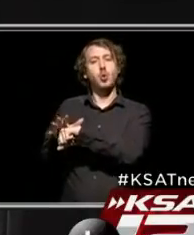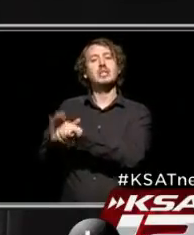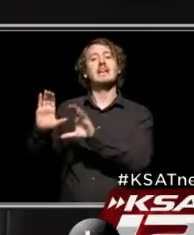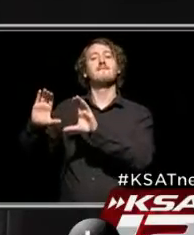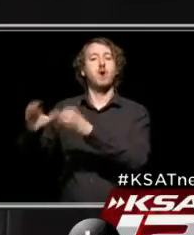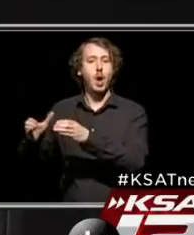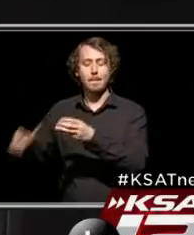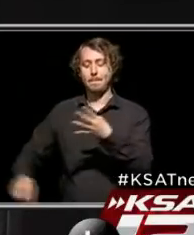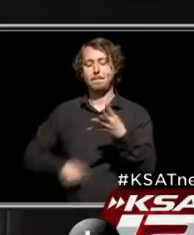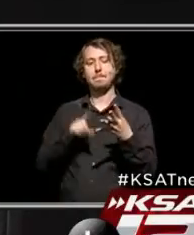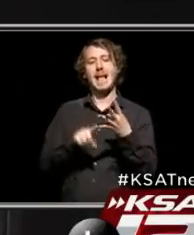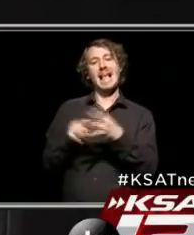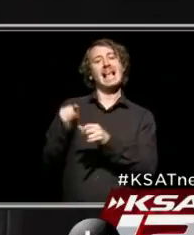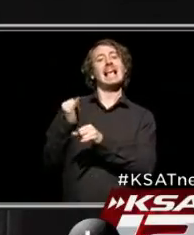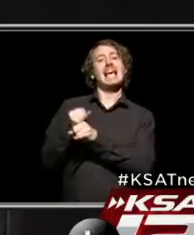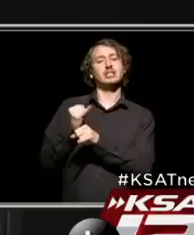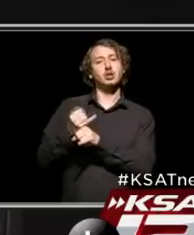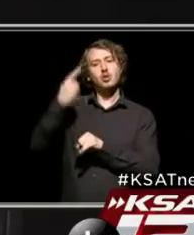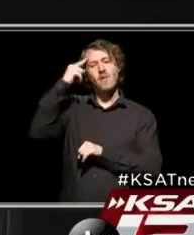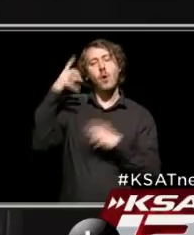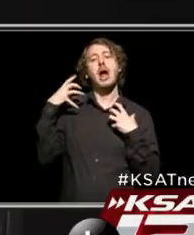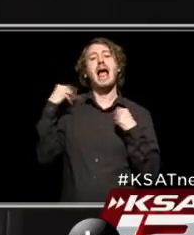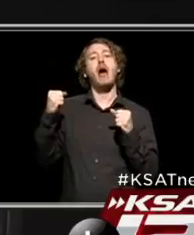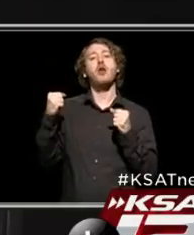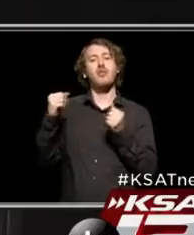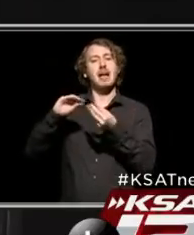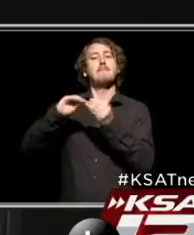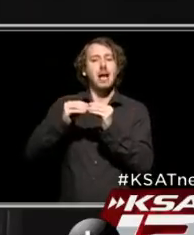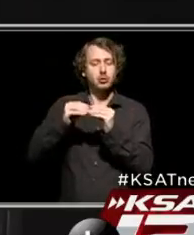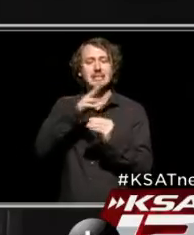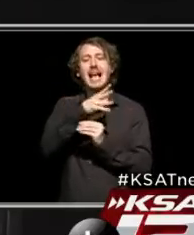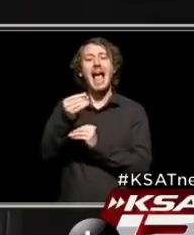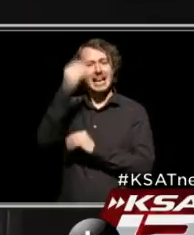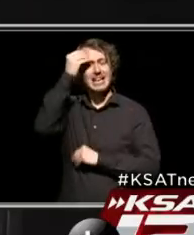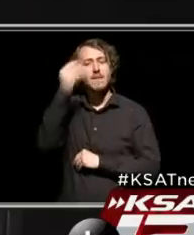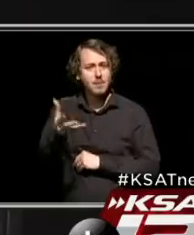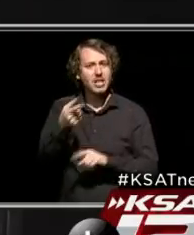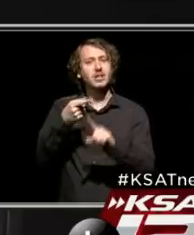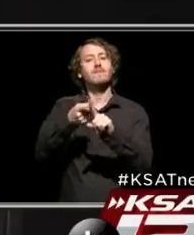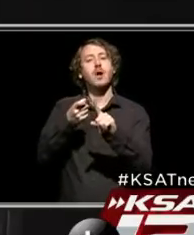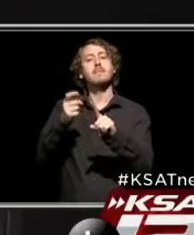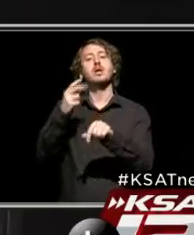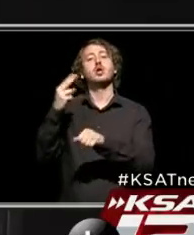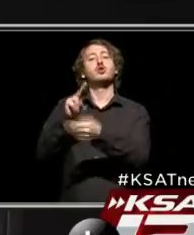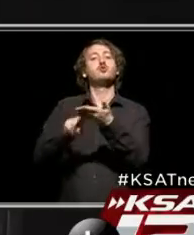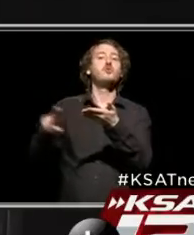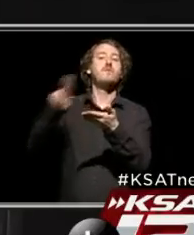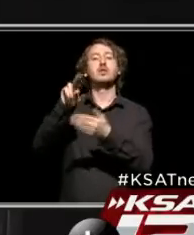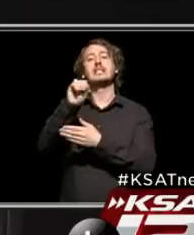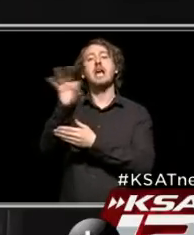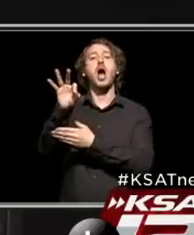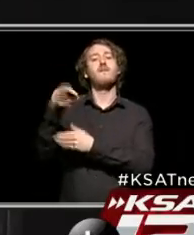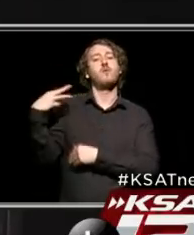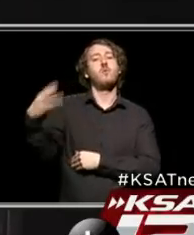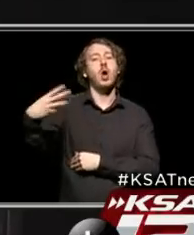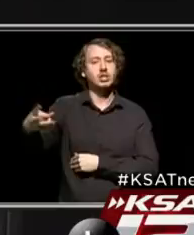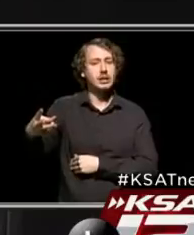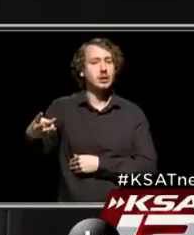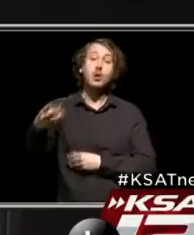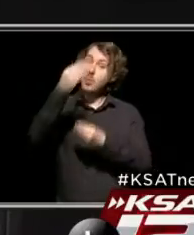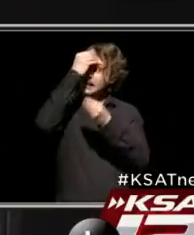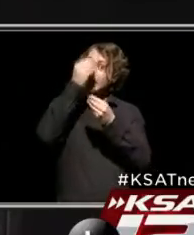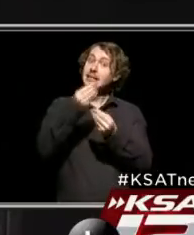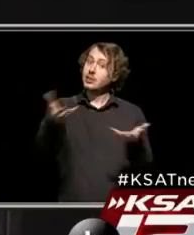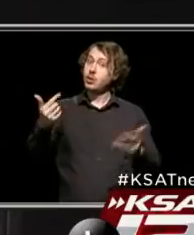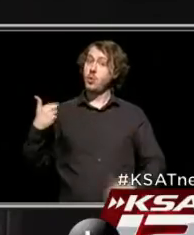will be from the Institute for Health Metrics and Evaluation out of the University of Washington. I can tell you that essentially